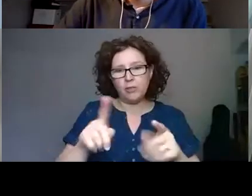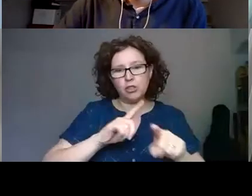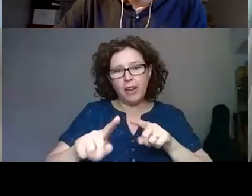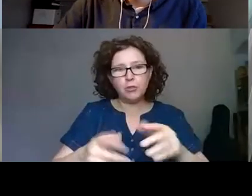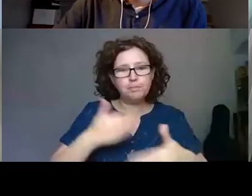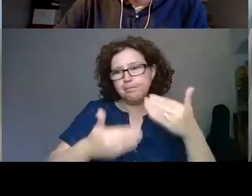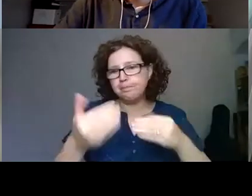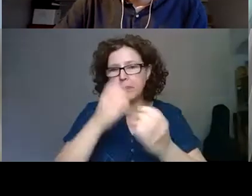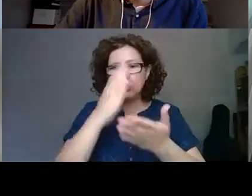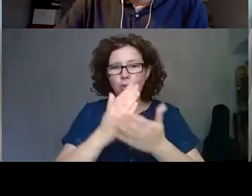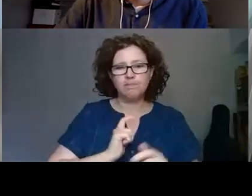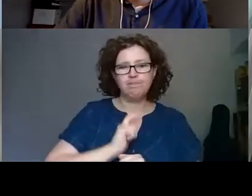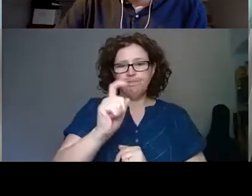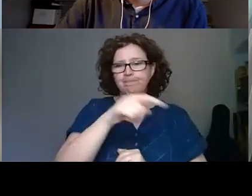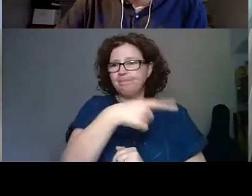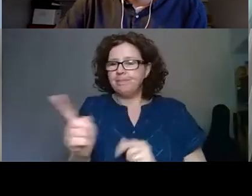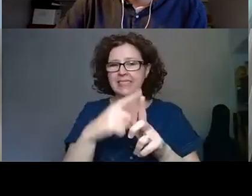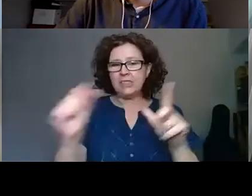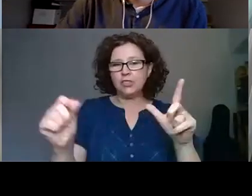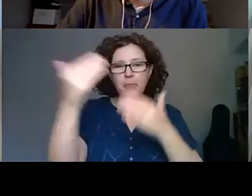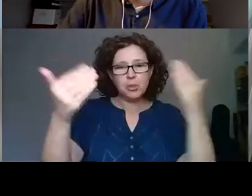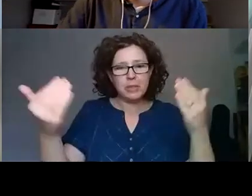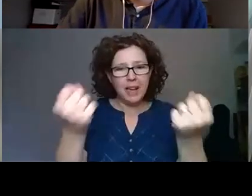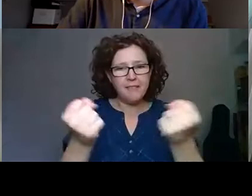confident museums. So, over to you, Ross.